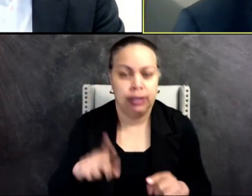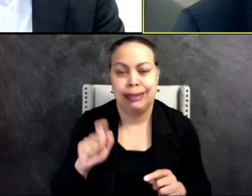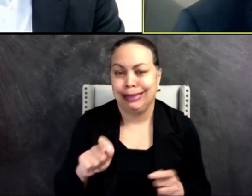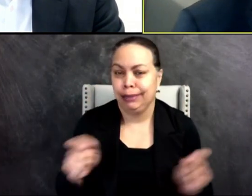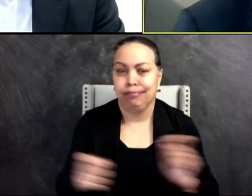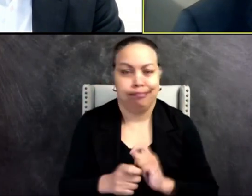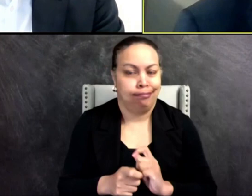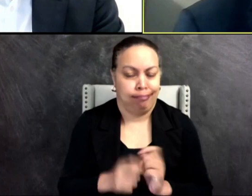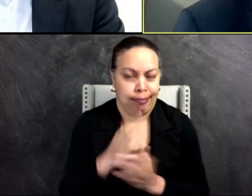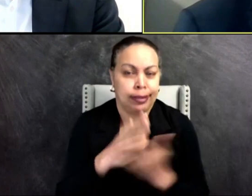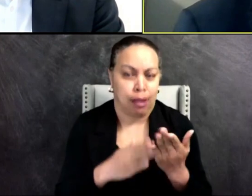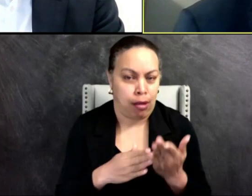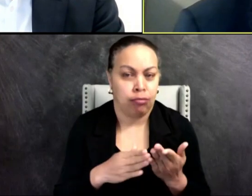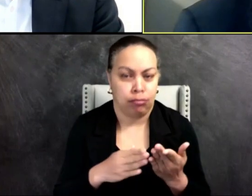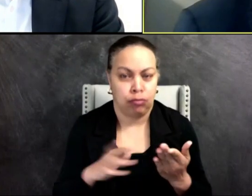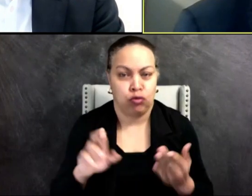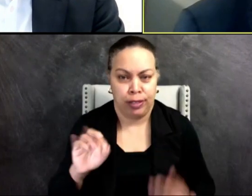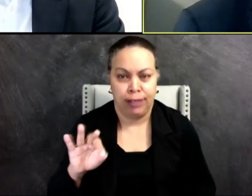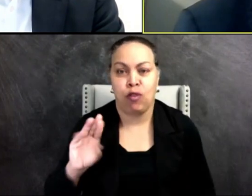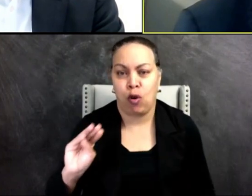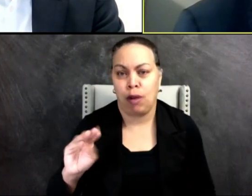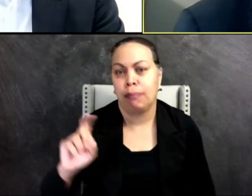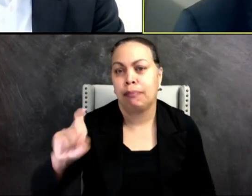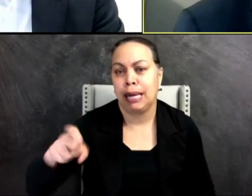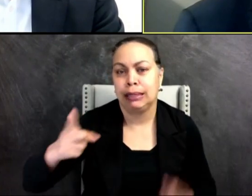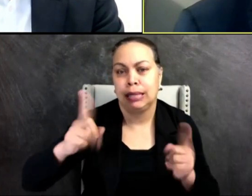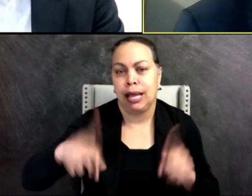reform that needs to take place in this profession.